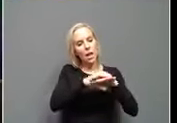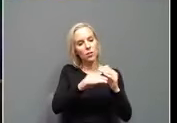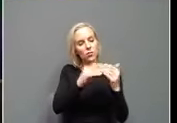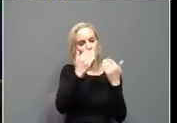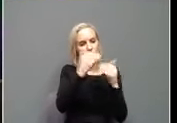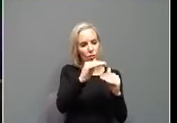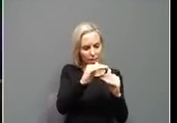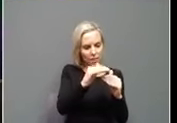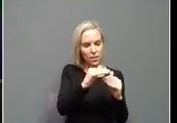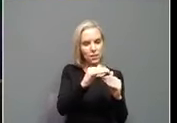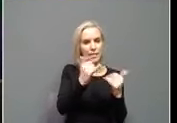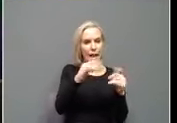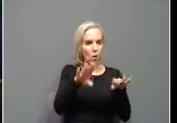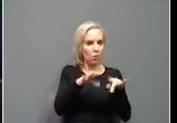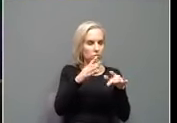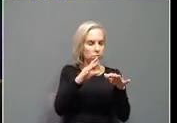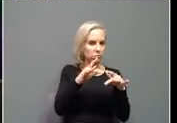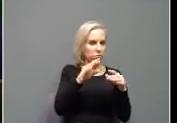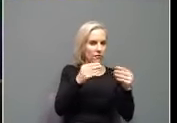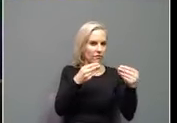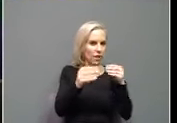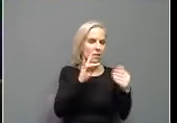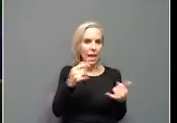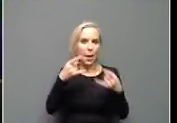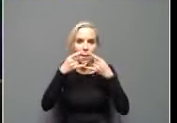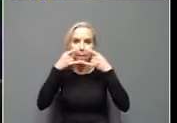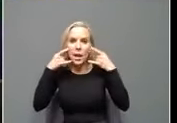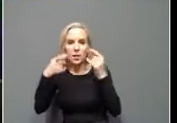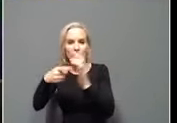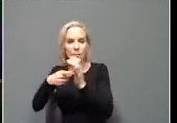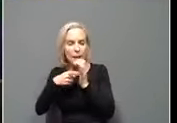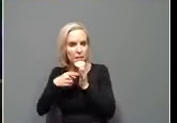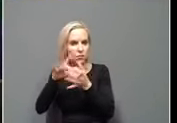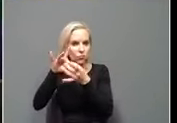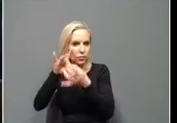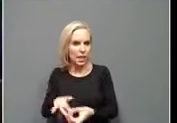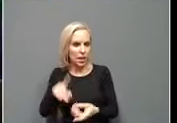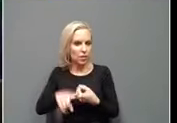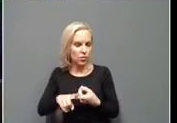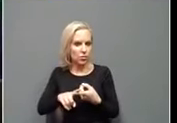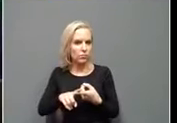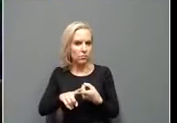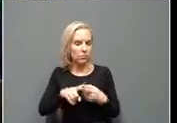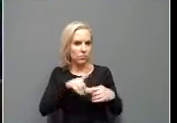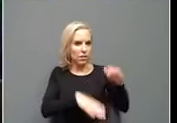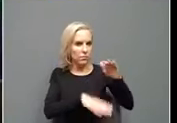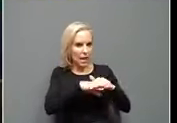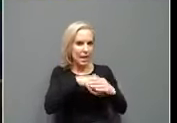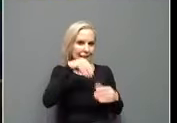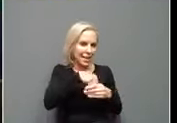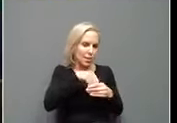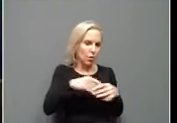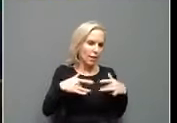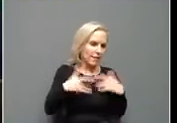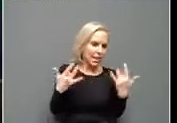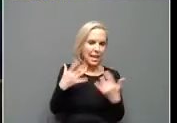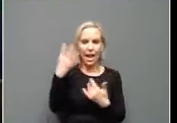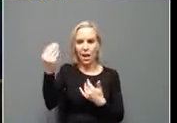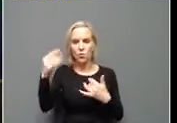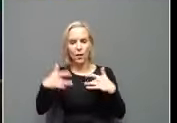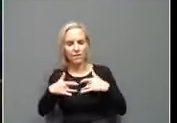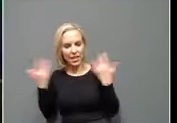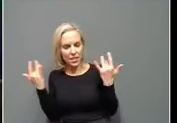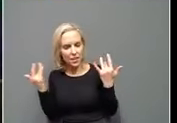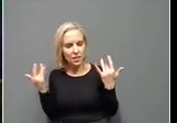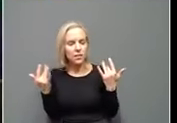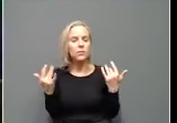wondering where we're at with the mask mandate as it kind of relates to, to all of that, uh, you know, indoor events, outdoor events, that sort of thing. Um,